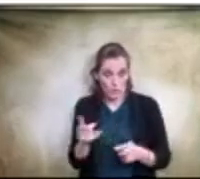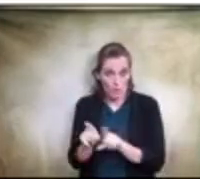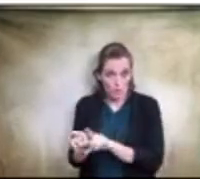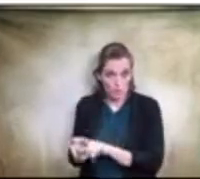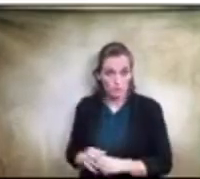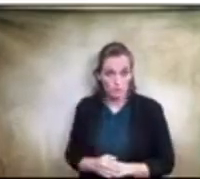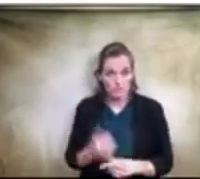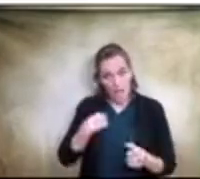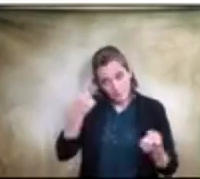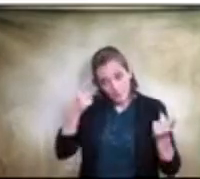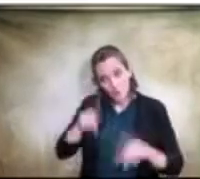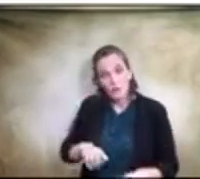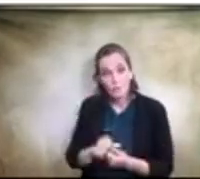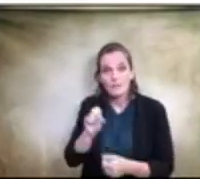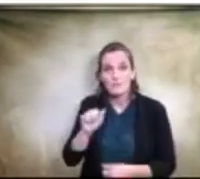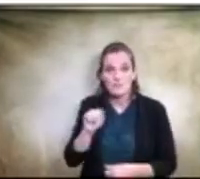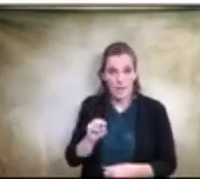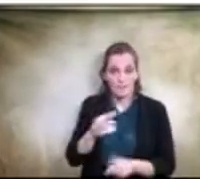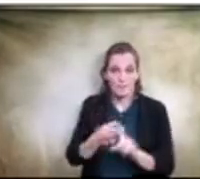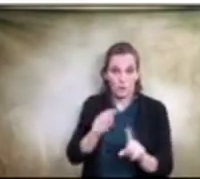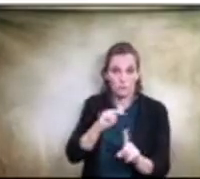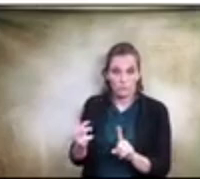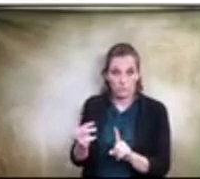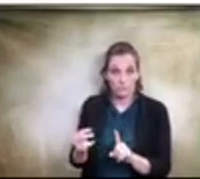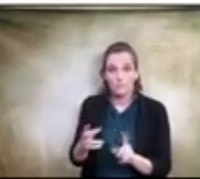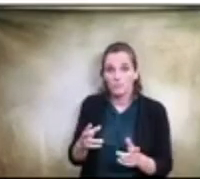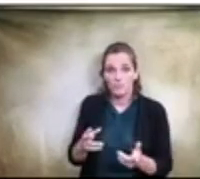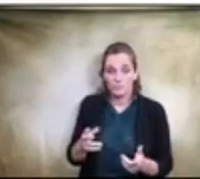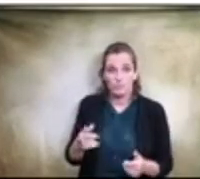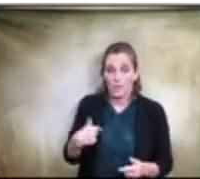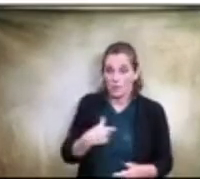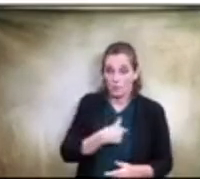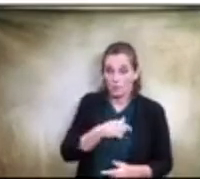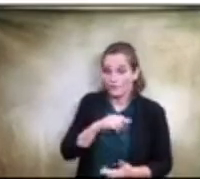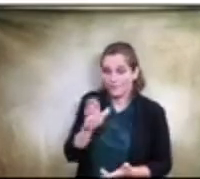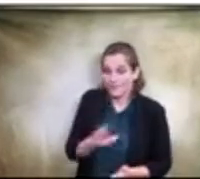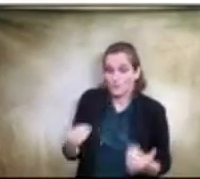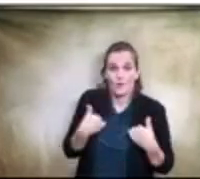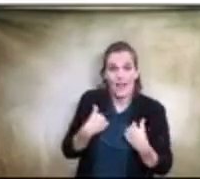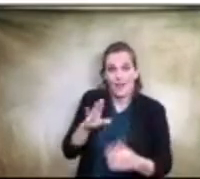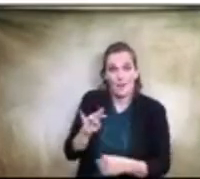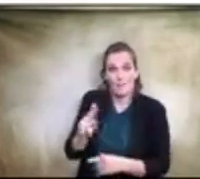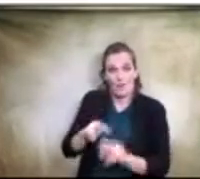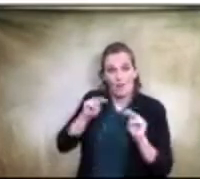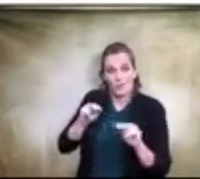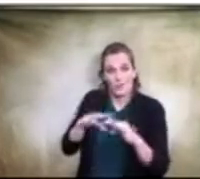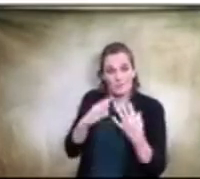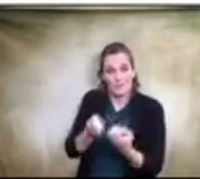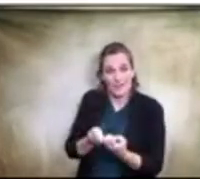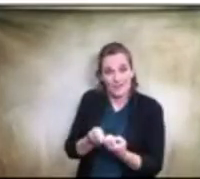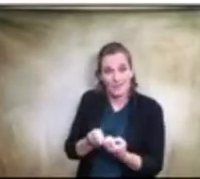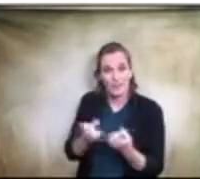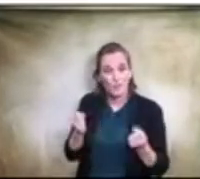Sam from the standpoint that we've never had a bond oversight committee. And so one to, you know,